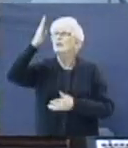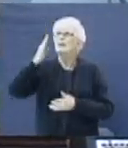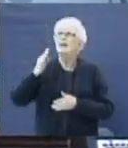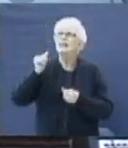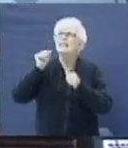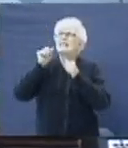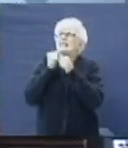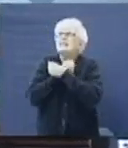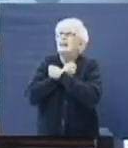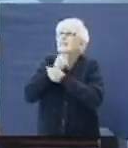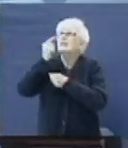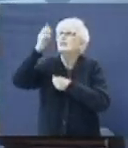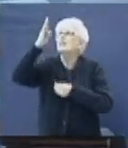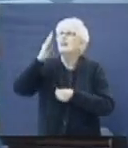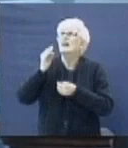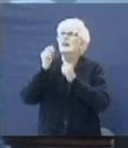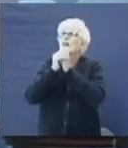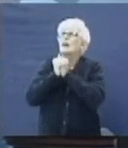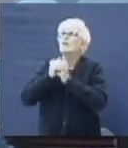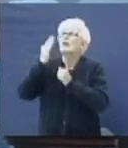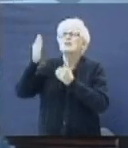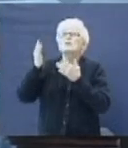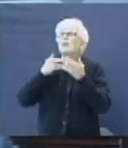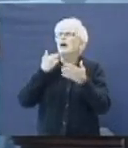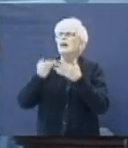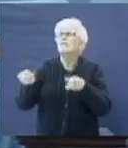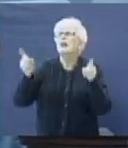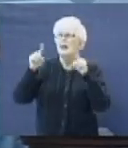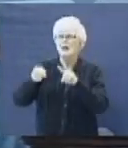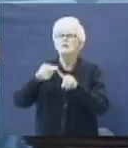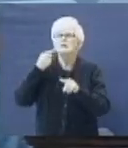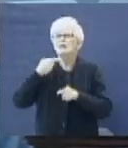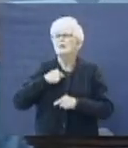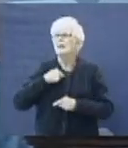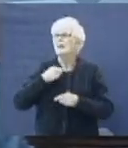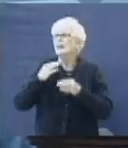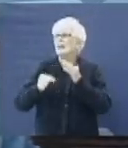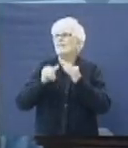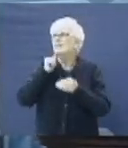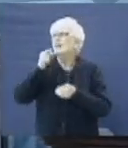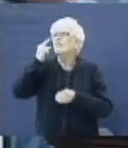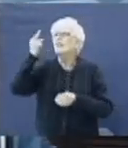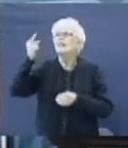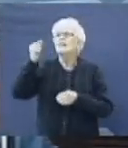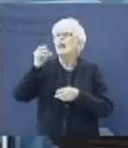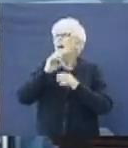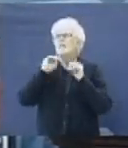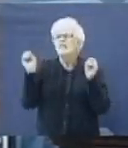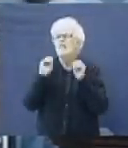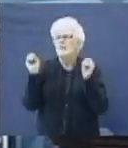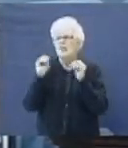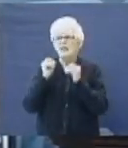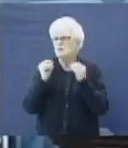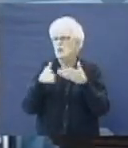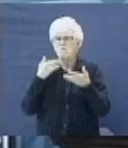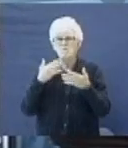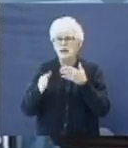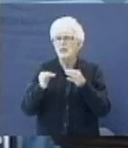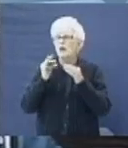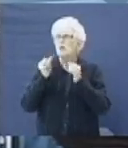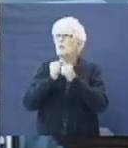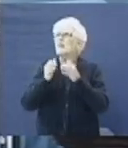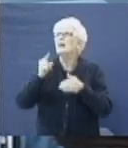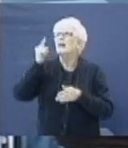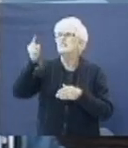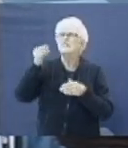God, and I still love you, God. I'm going to worship you, God, whatever comes my way. If it wasn't for you, God, I wouldn't have nothing anyhow. If it